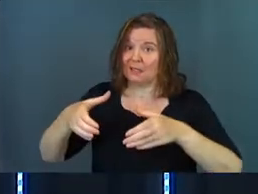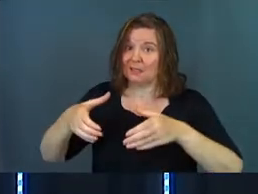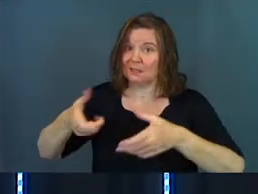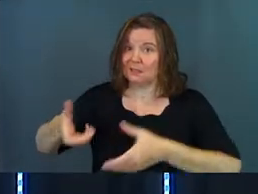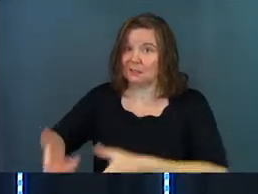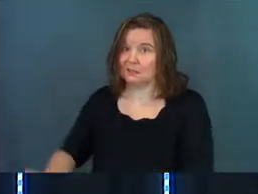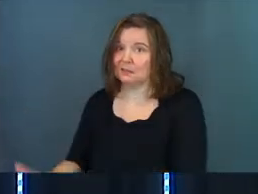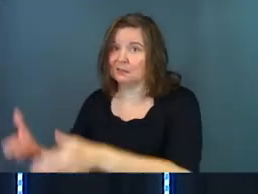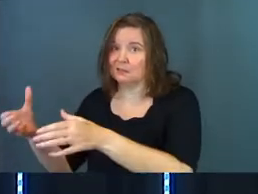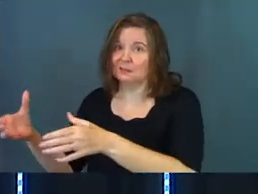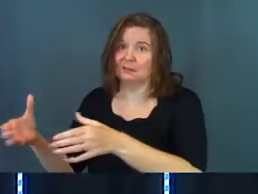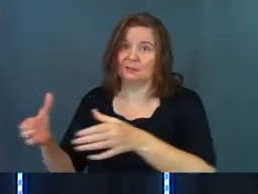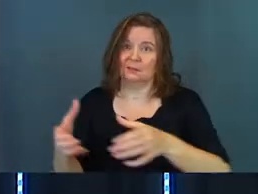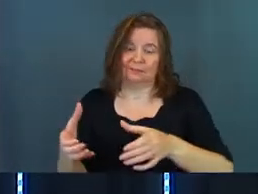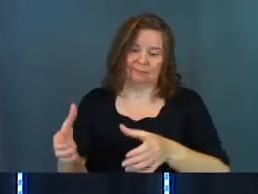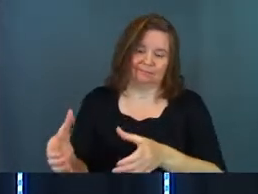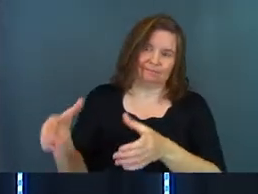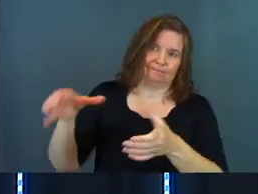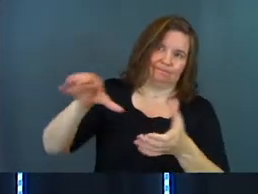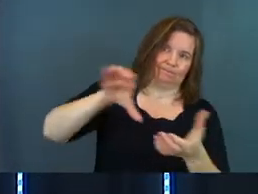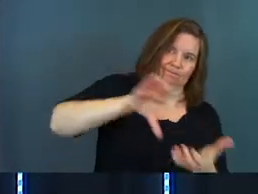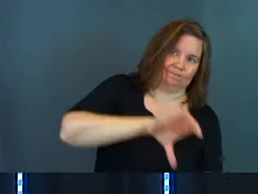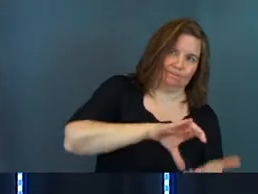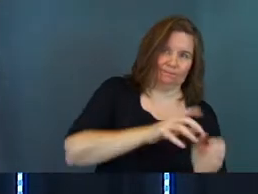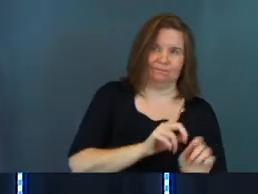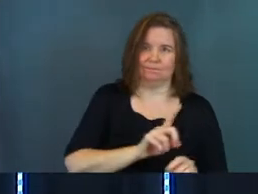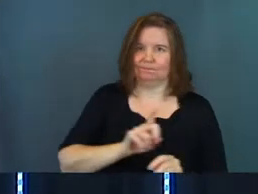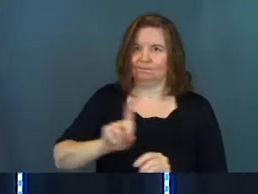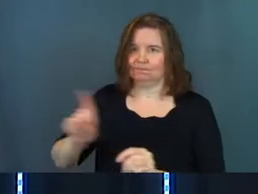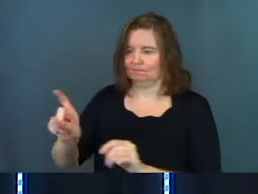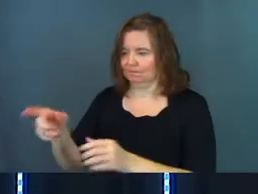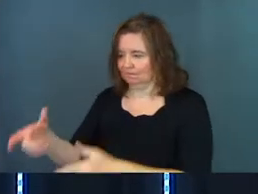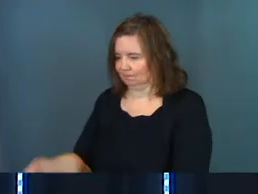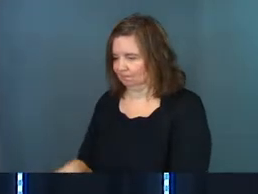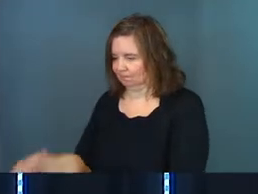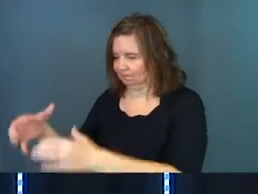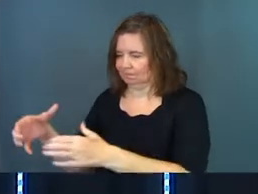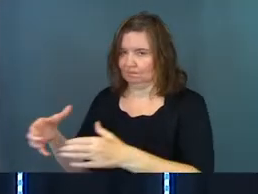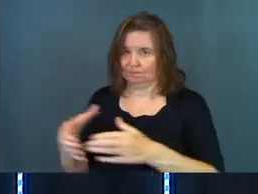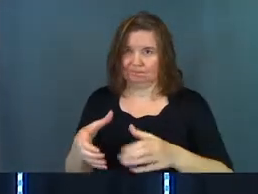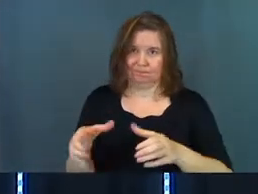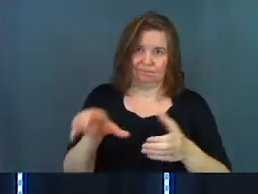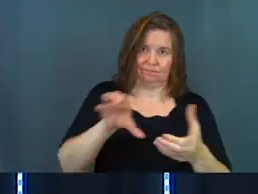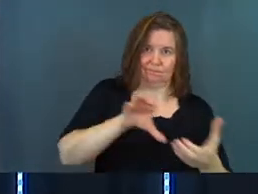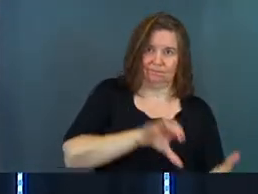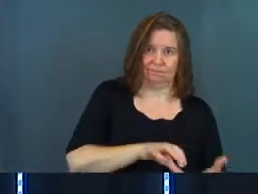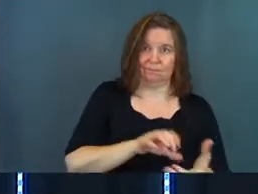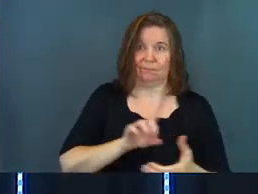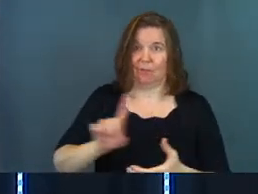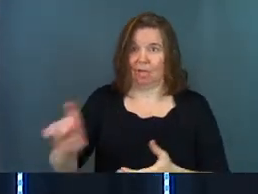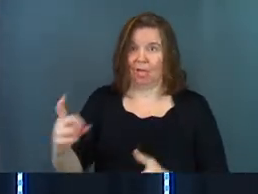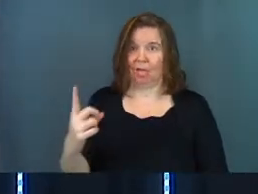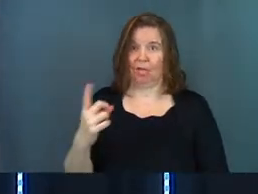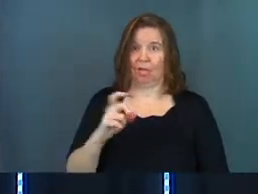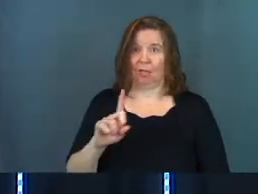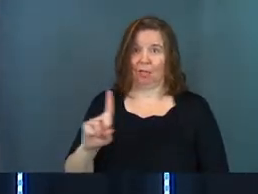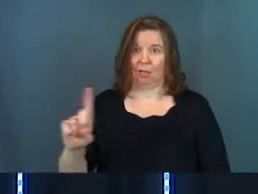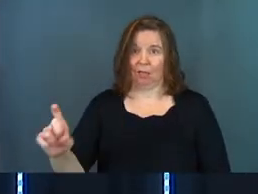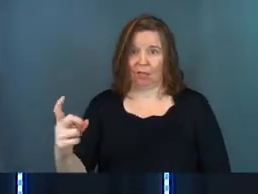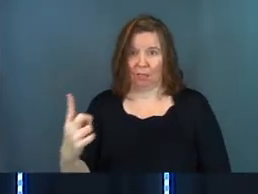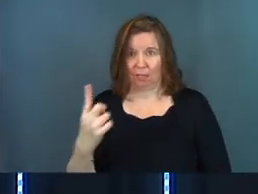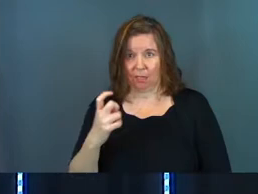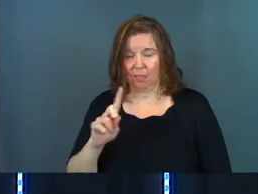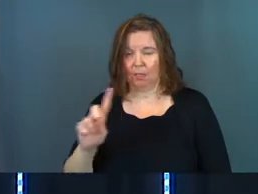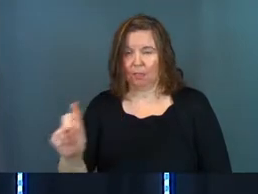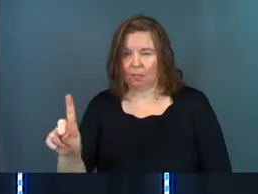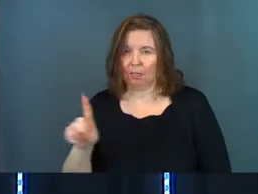And they brought 180 gallons of water back. This was work. This